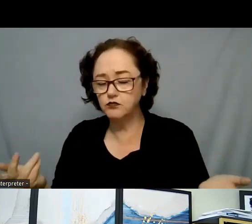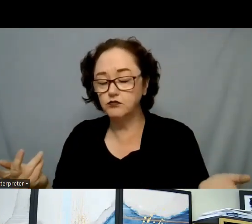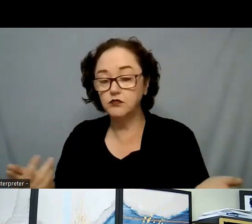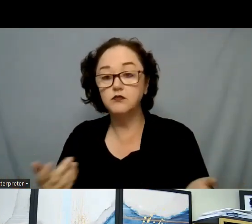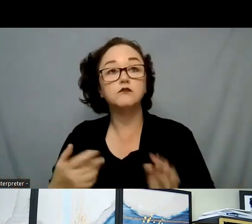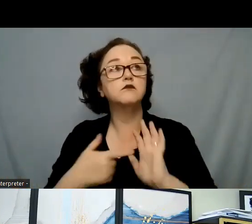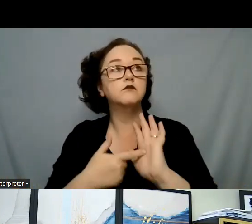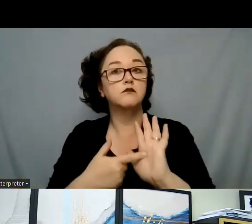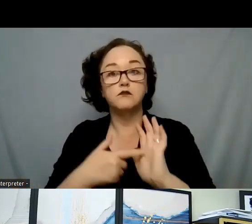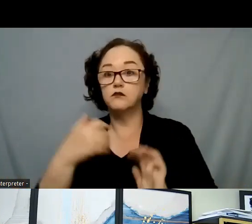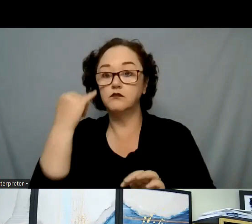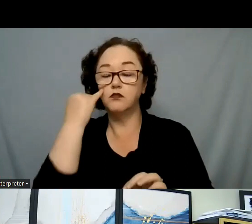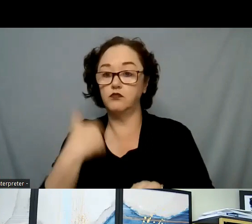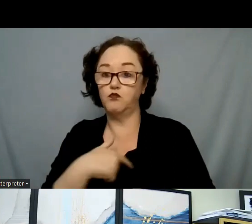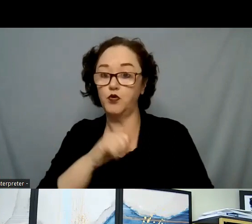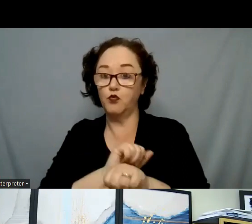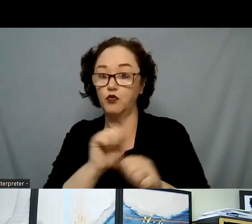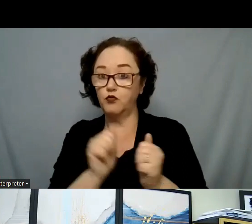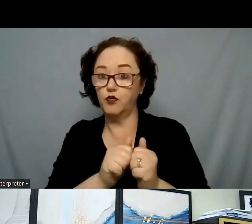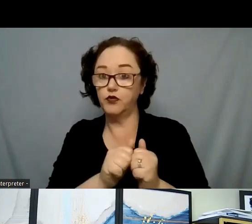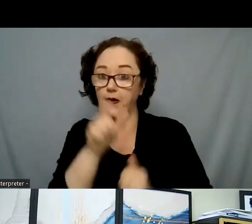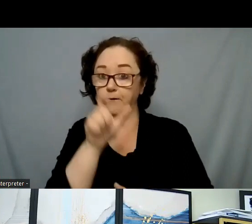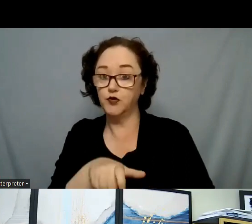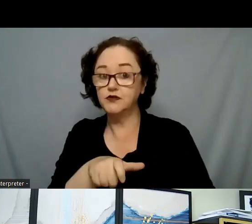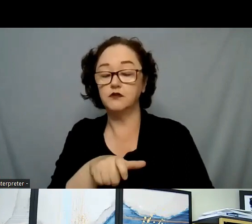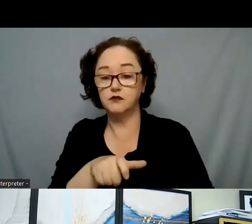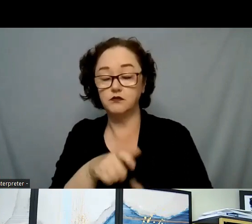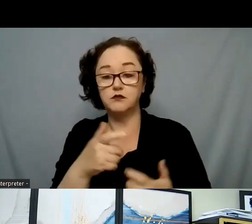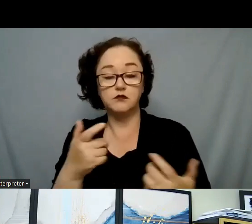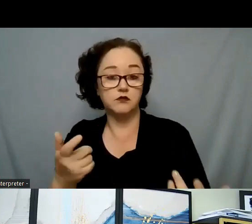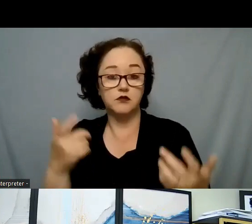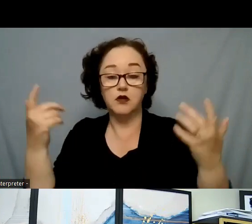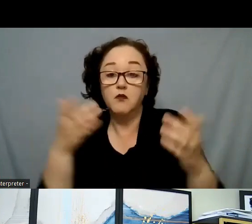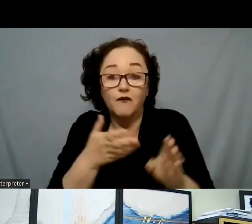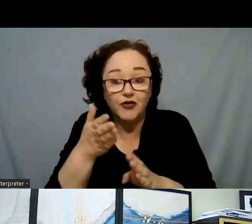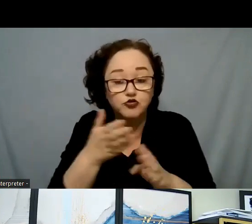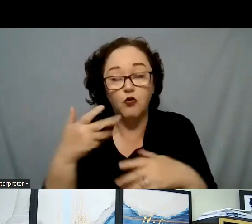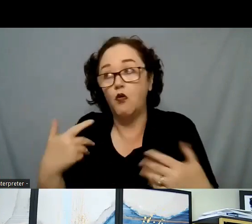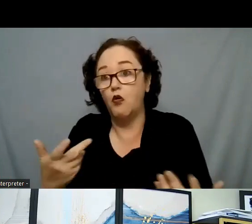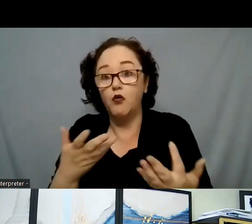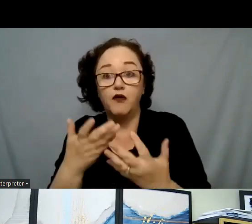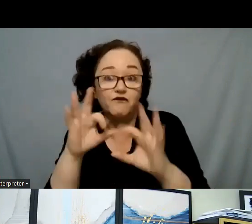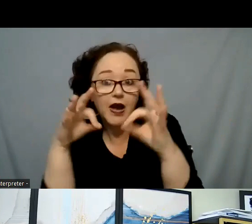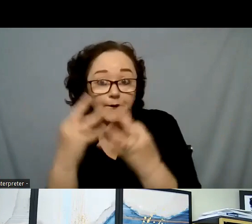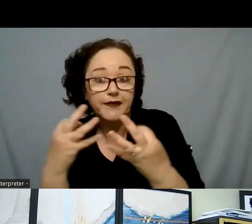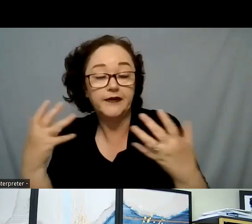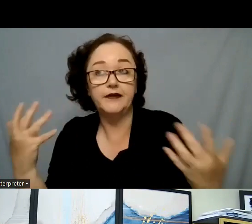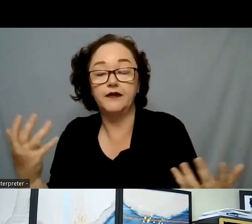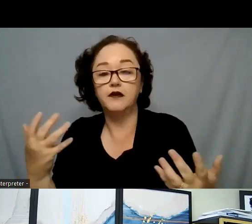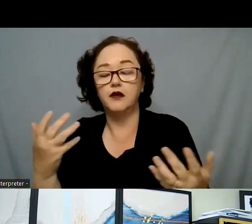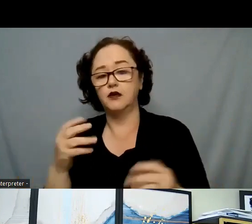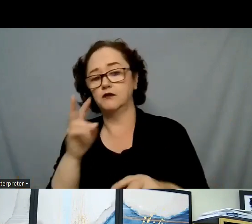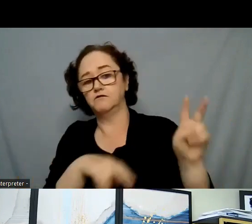persons, be it professionally, through lay, or a family member, that we see that something is going on, we just